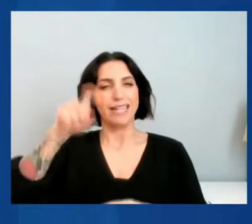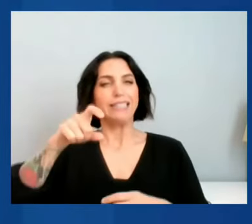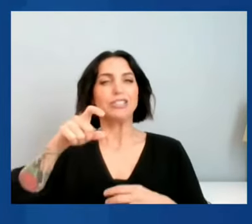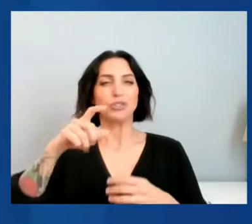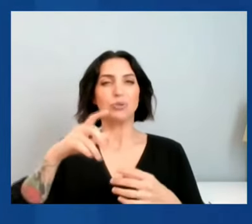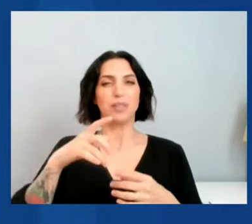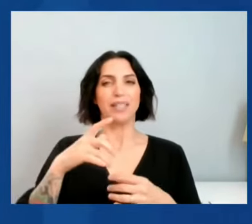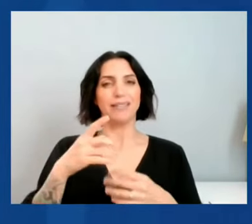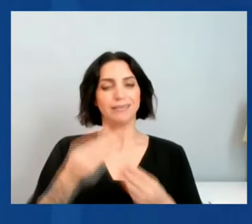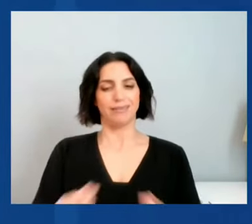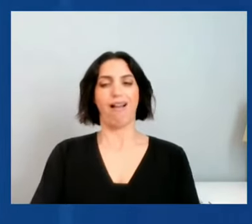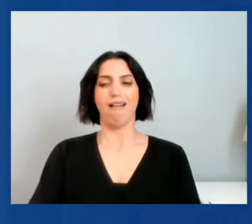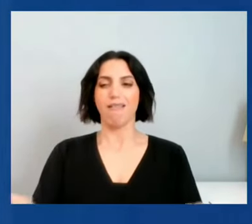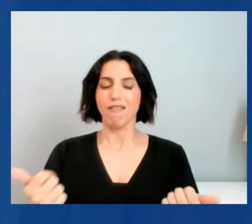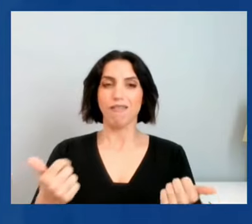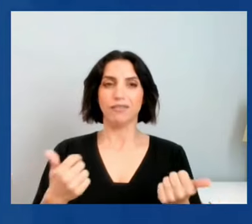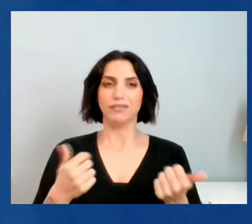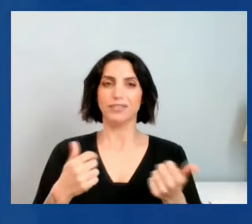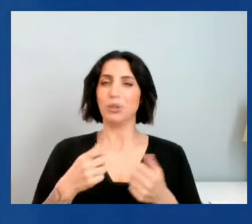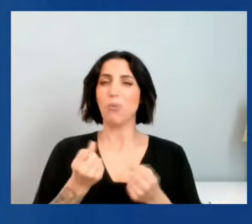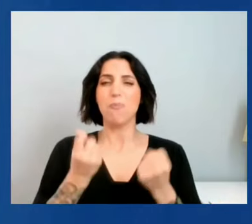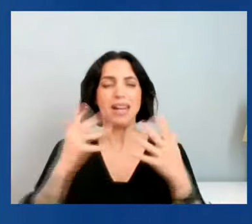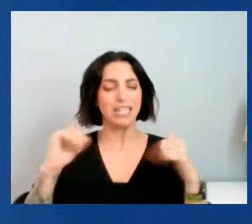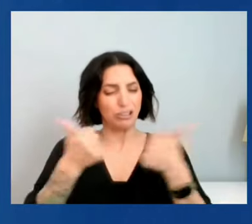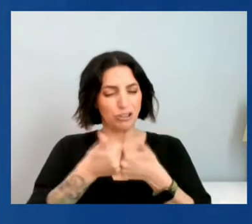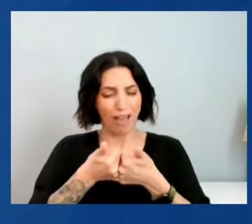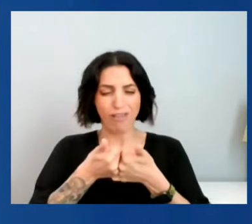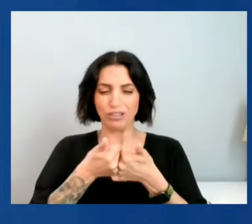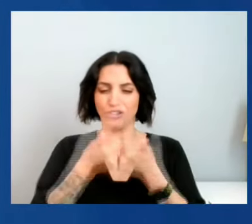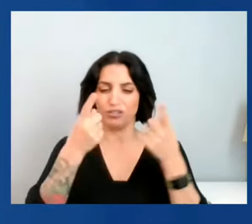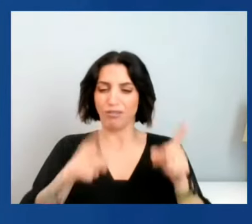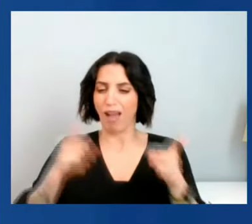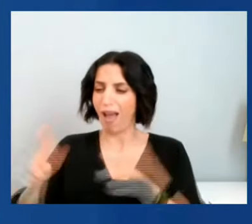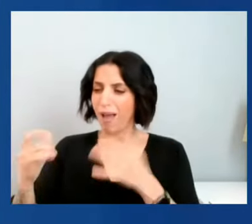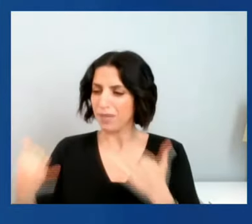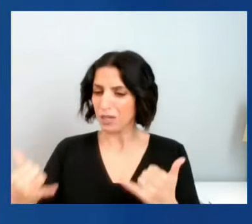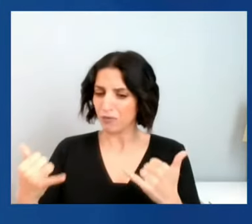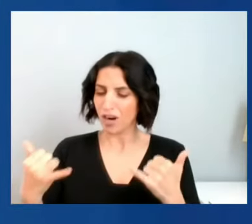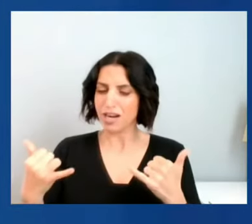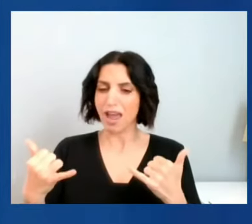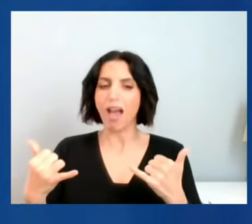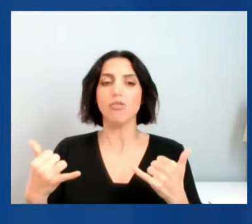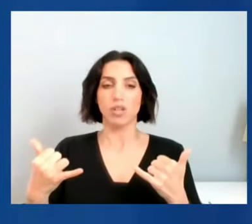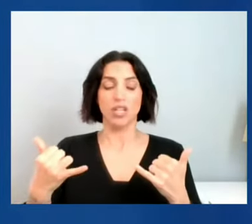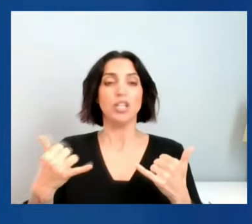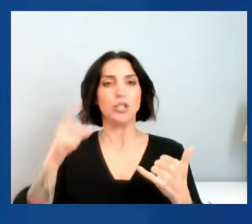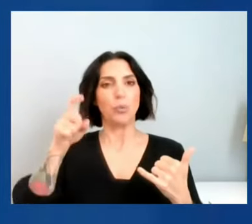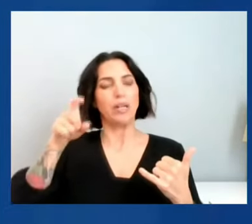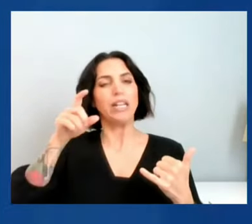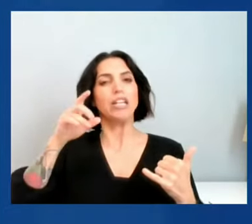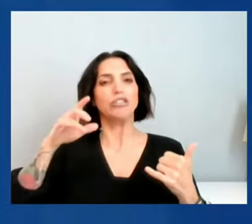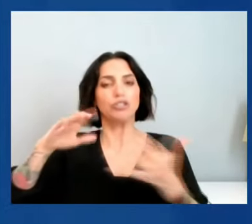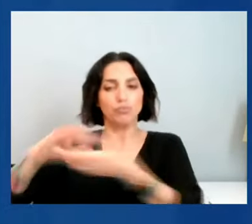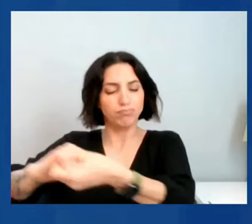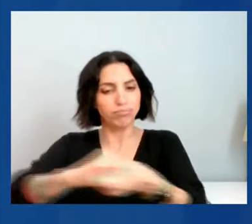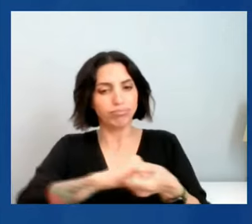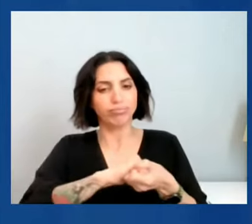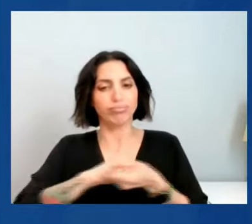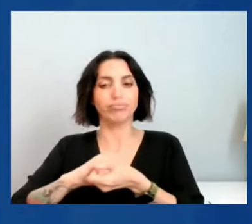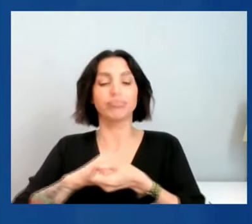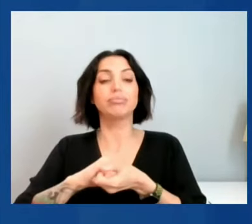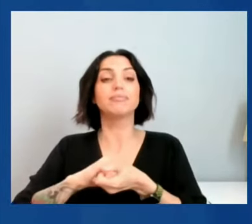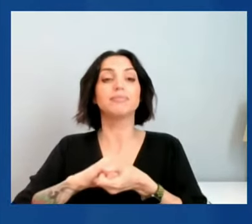us to a very critical juncture for the global economy. And to take from our success